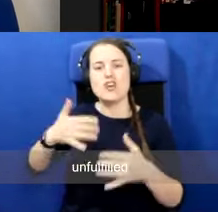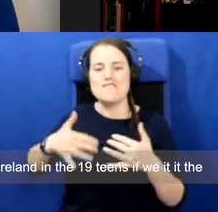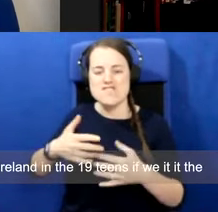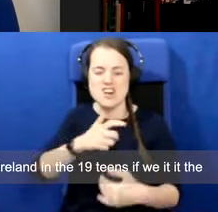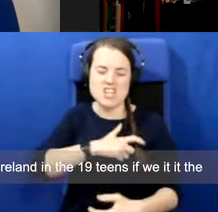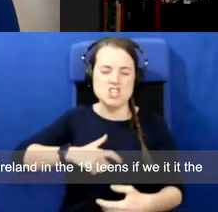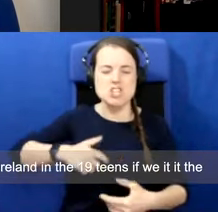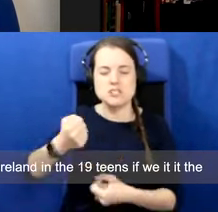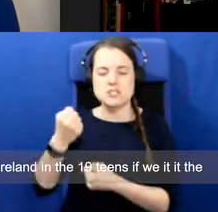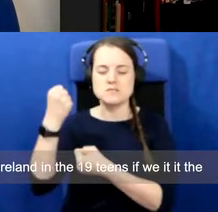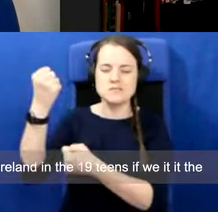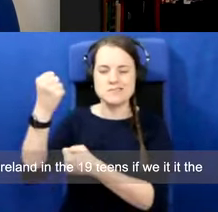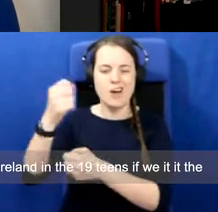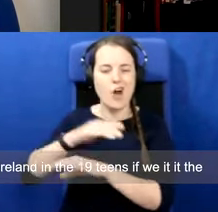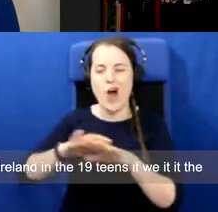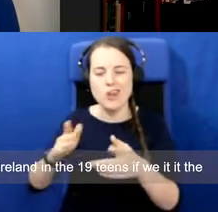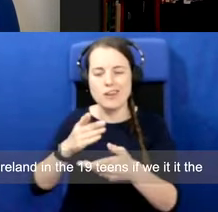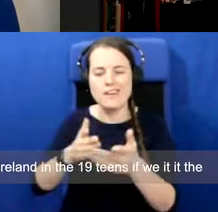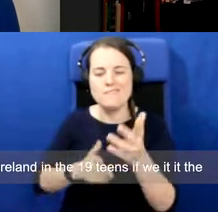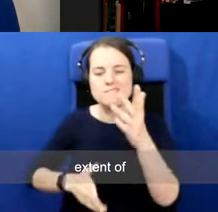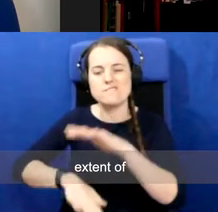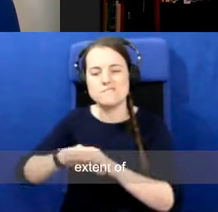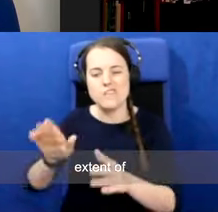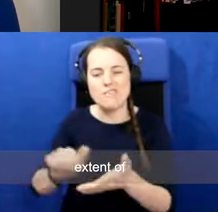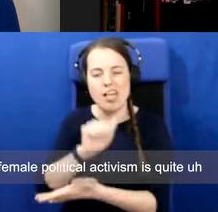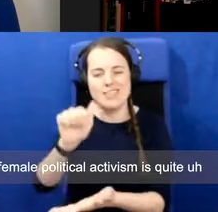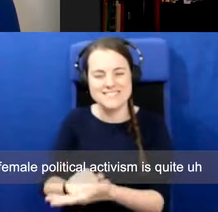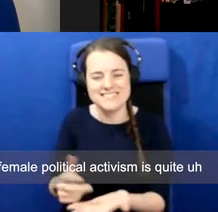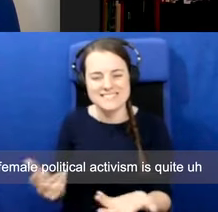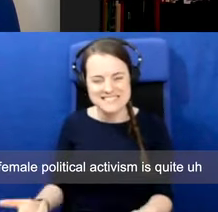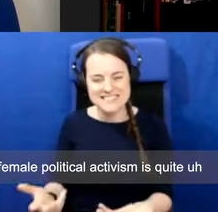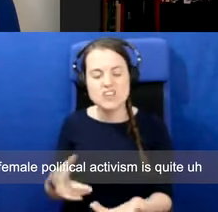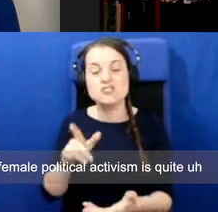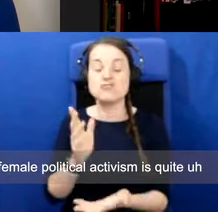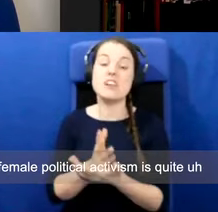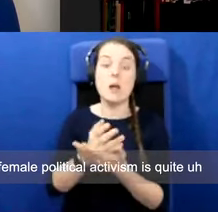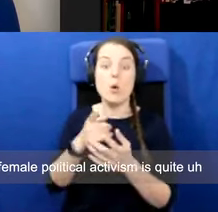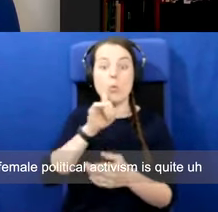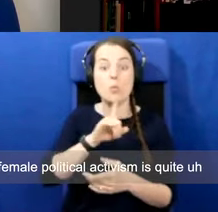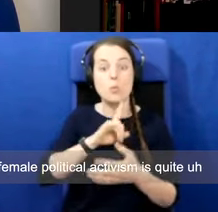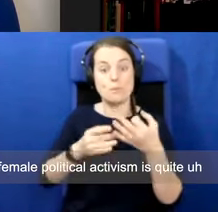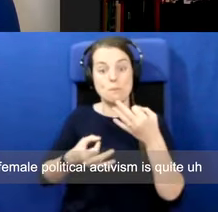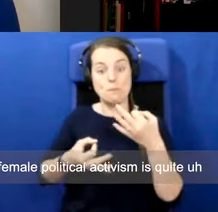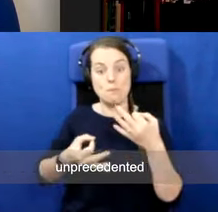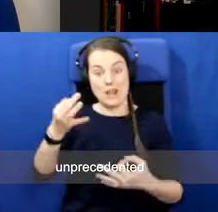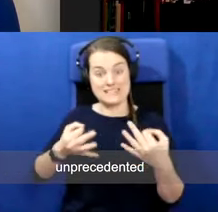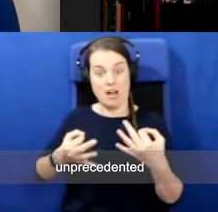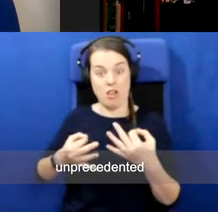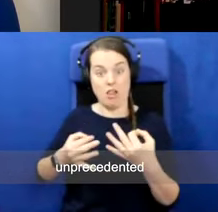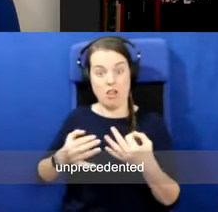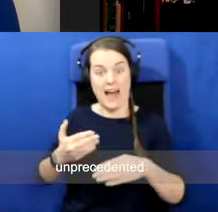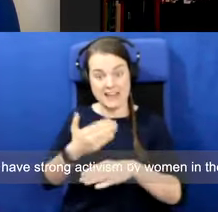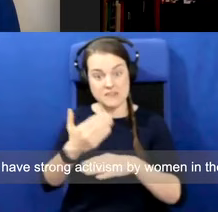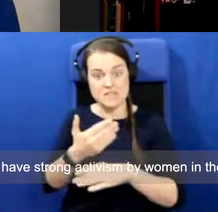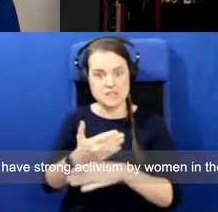1910s, the extent of female political activism is quite unprecedented. You have